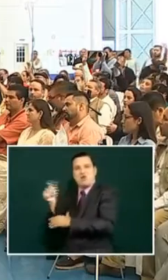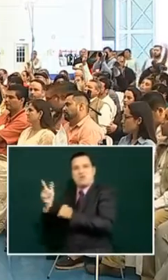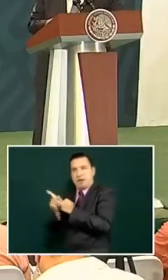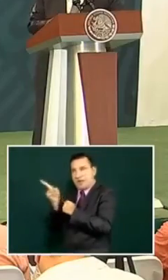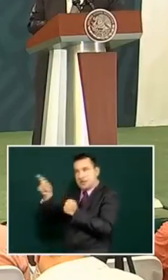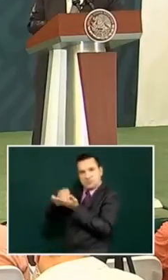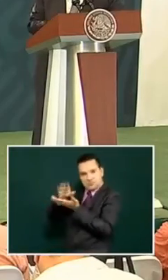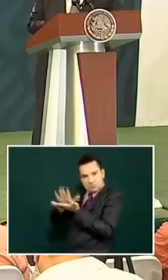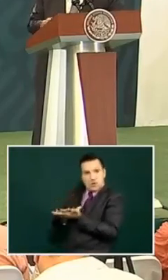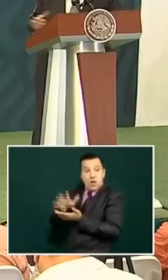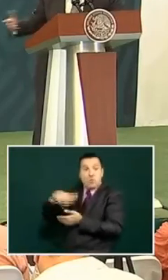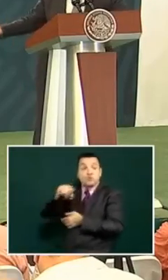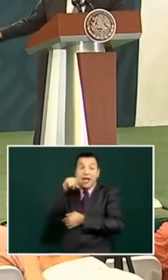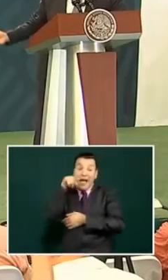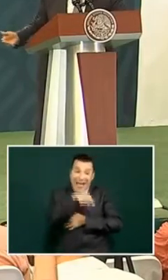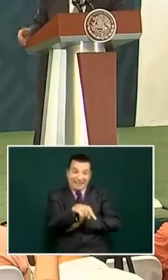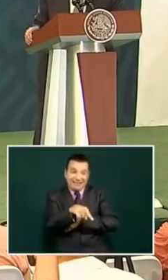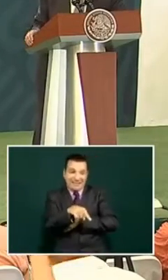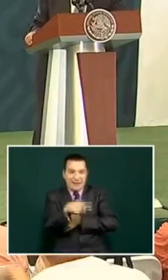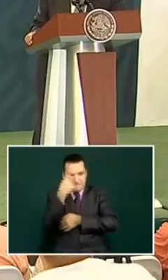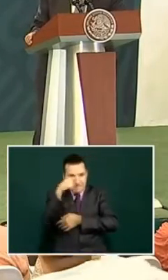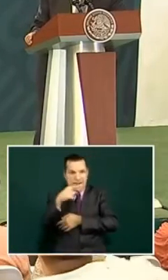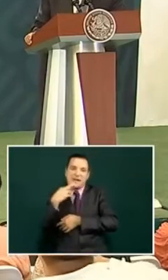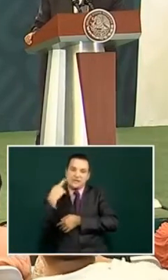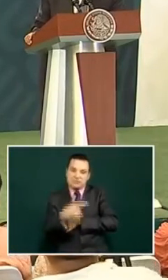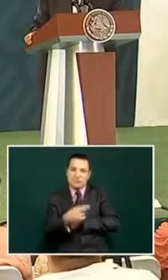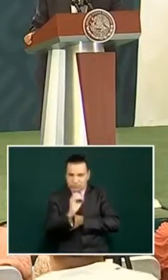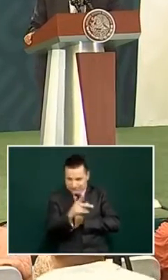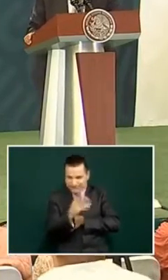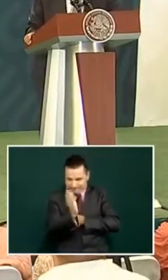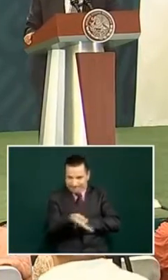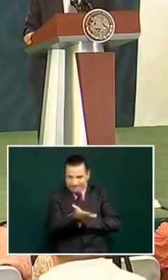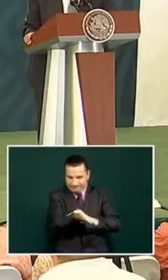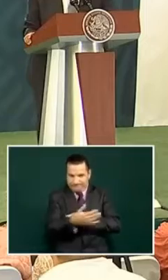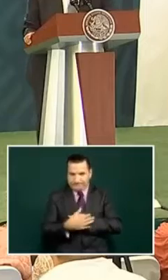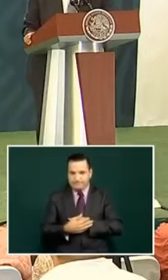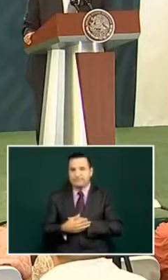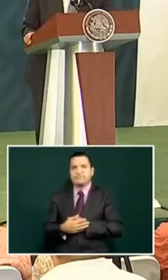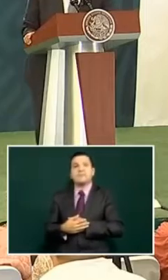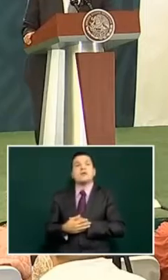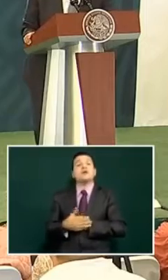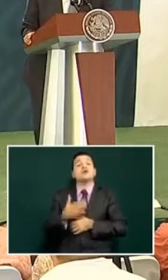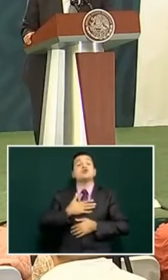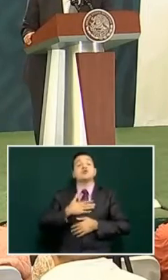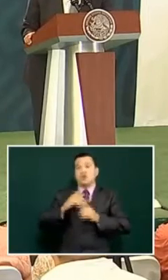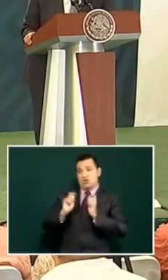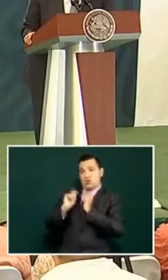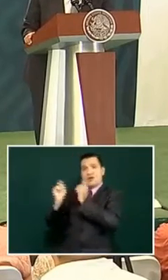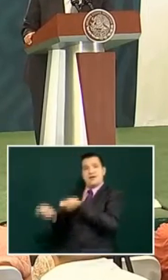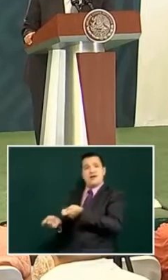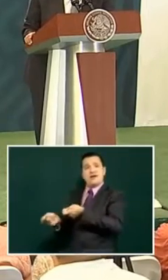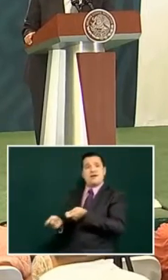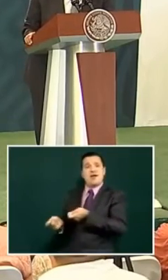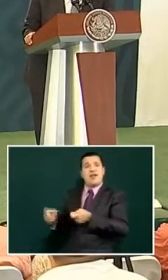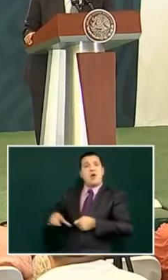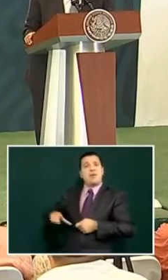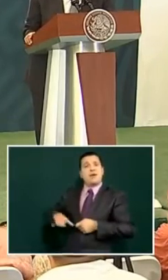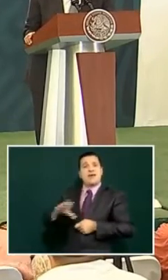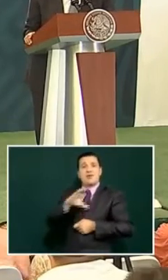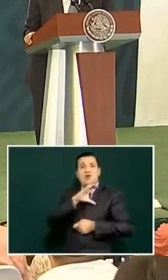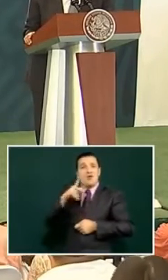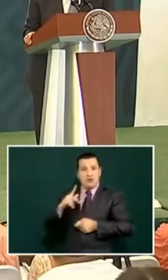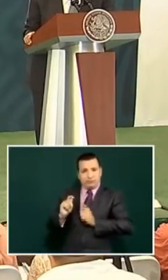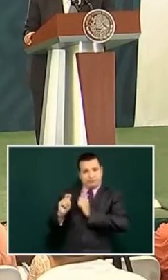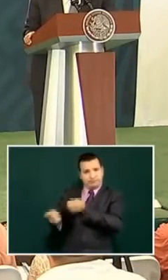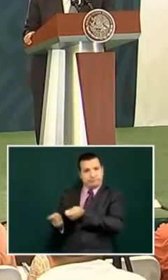and they need to be able to give a response and now he's going to let the governor speak but he has to leave